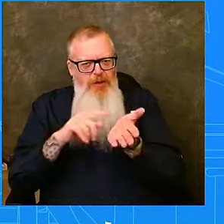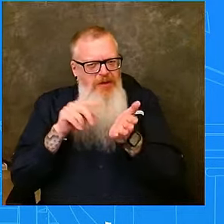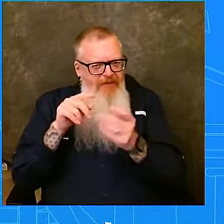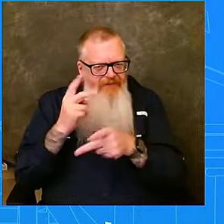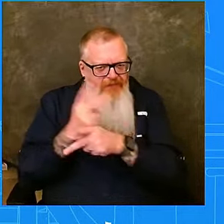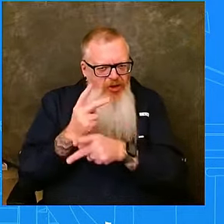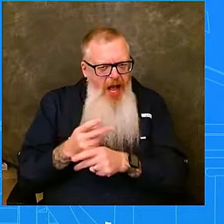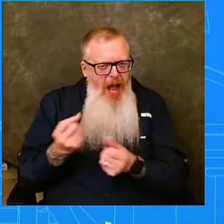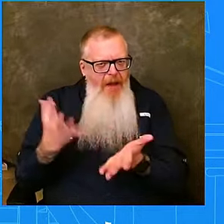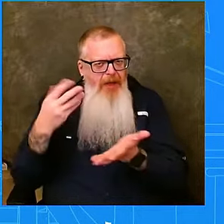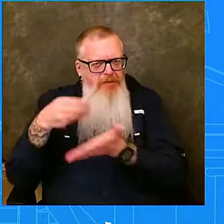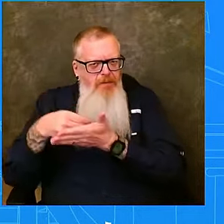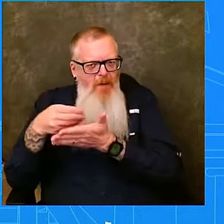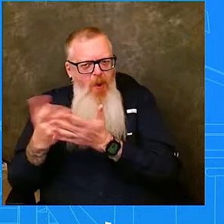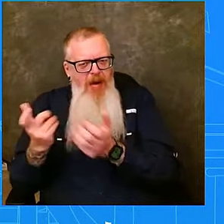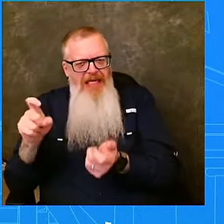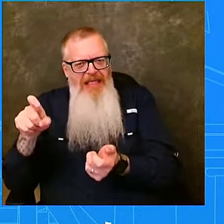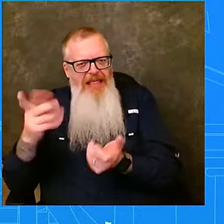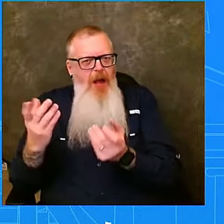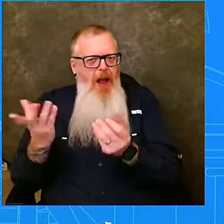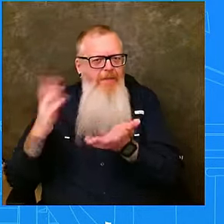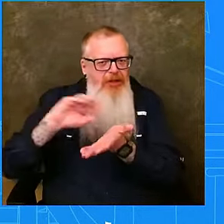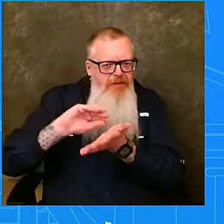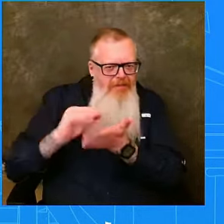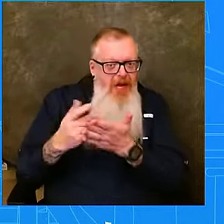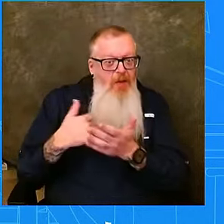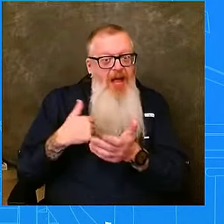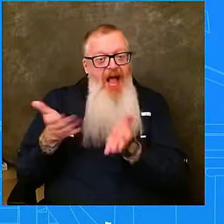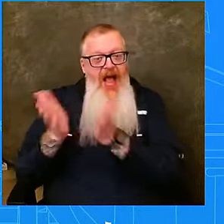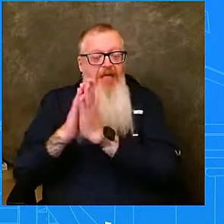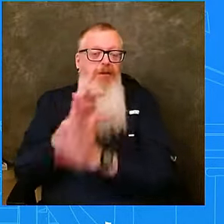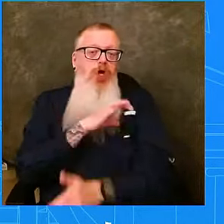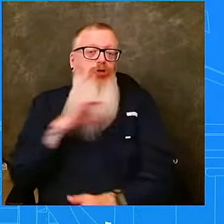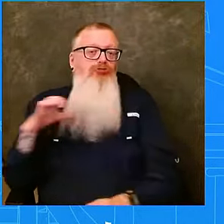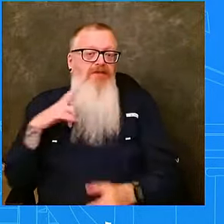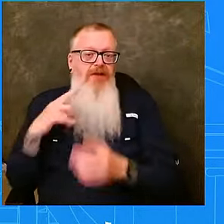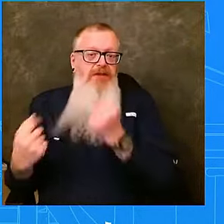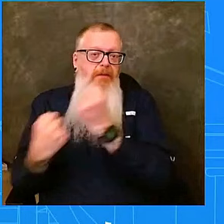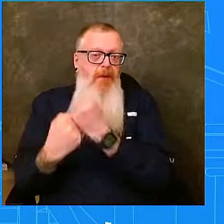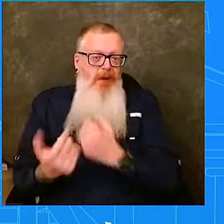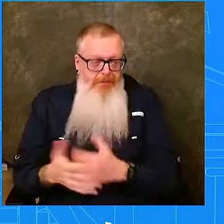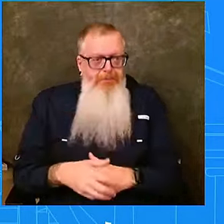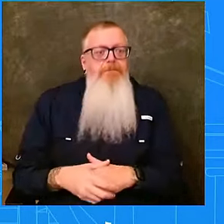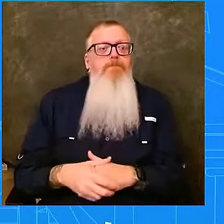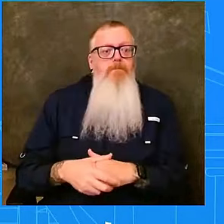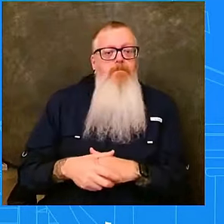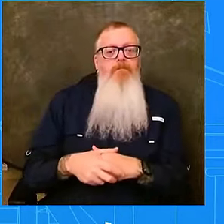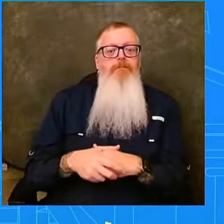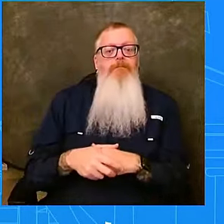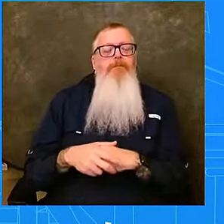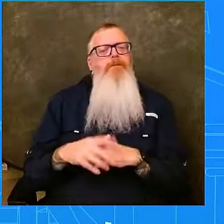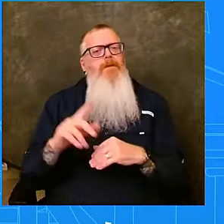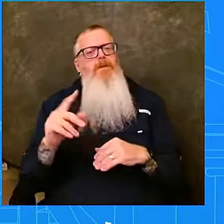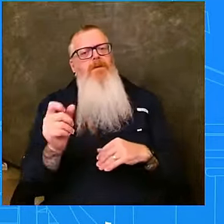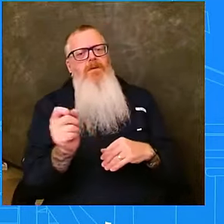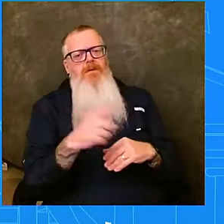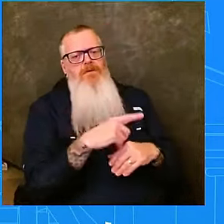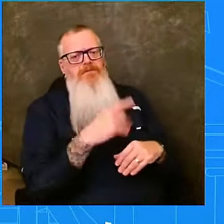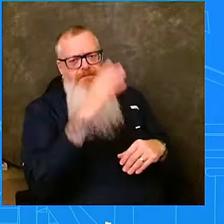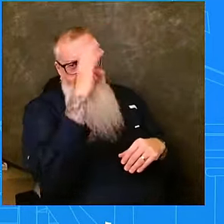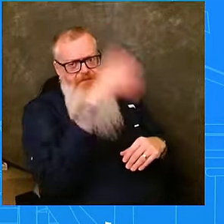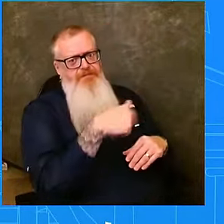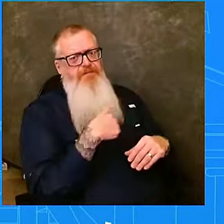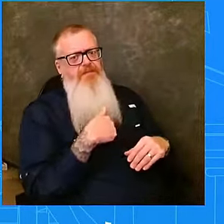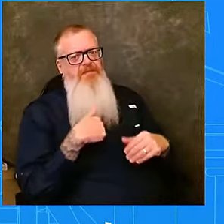a supplemental. Good, Selina. Thank you, Karine. Thank you, Administrator Criswell. Selina Wayne with ABC News. Could you give any specific examples